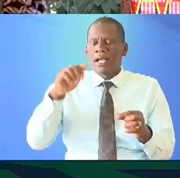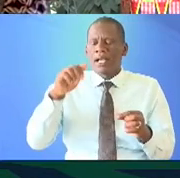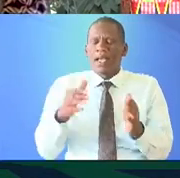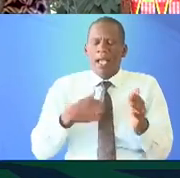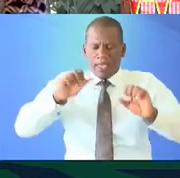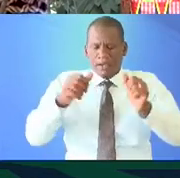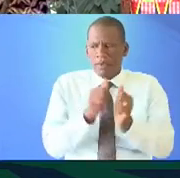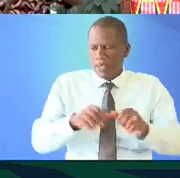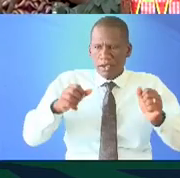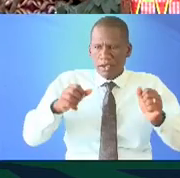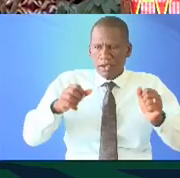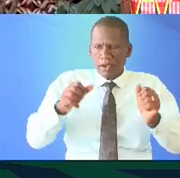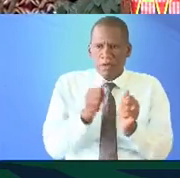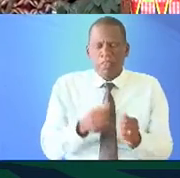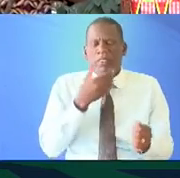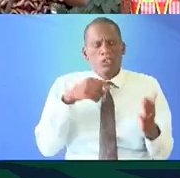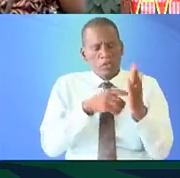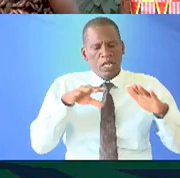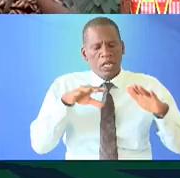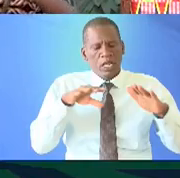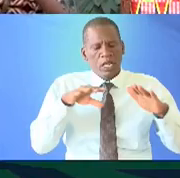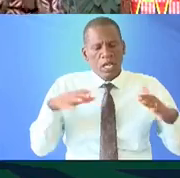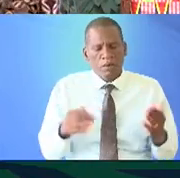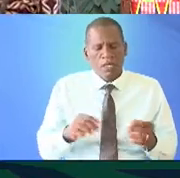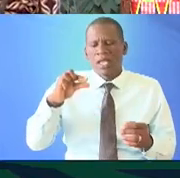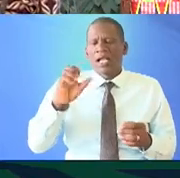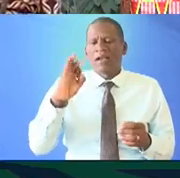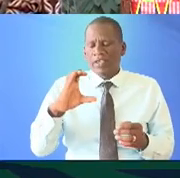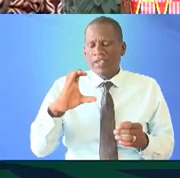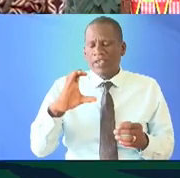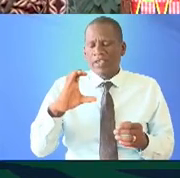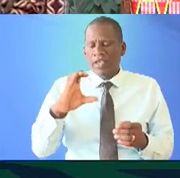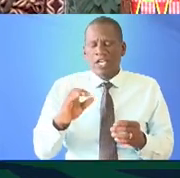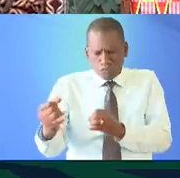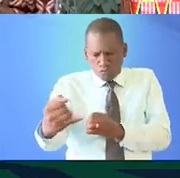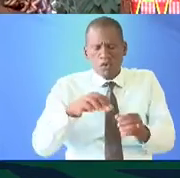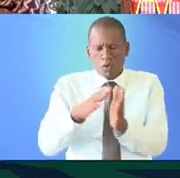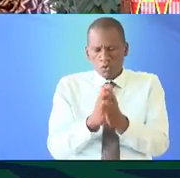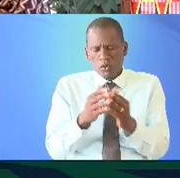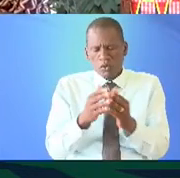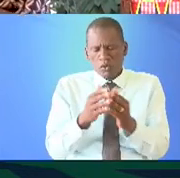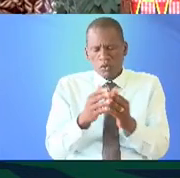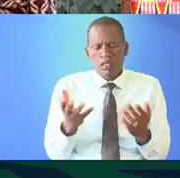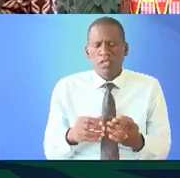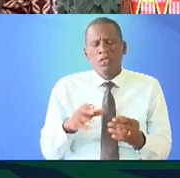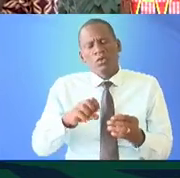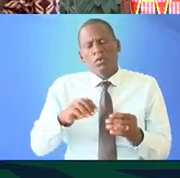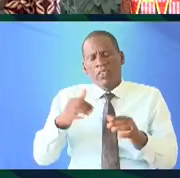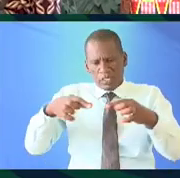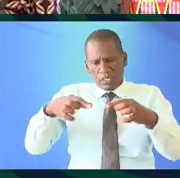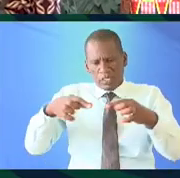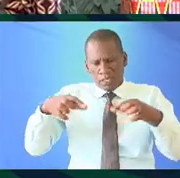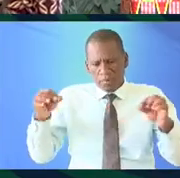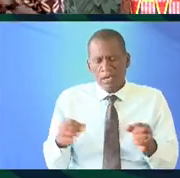fully agree with the gentleman's point about graphic novels other than Japan Hausa has done very well